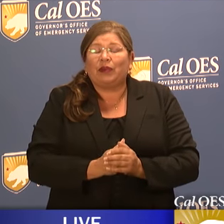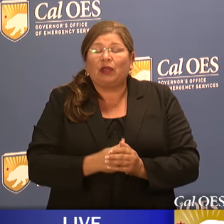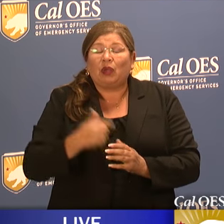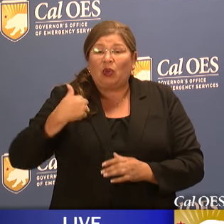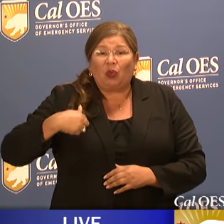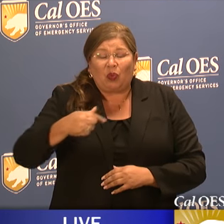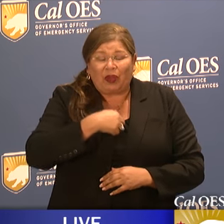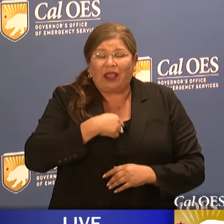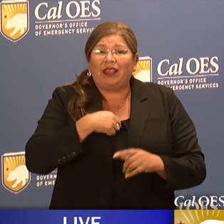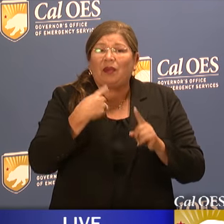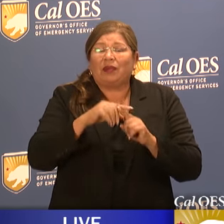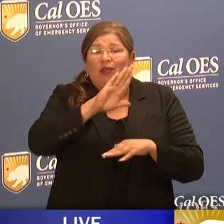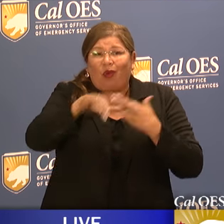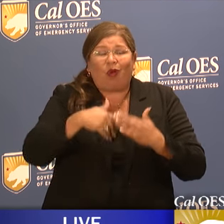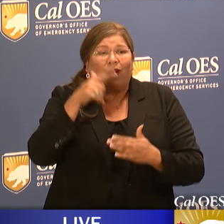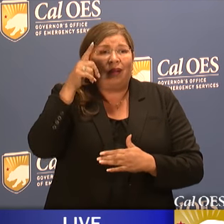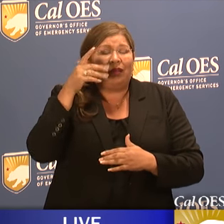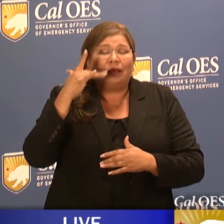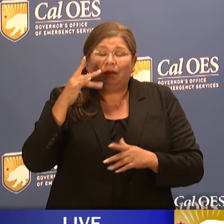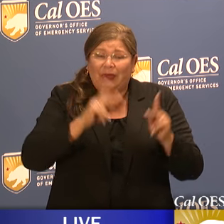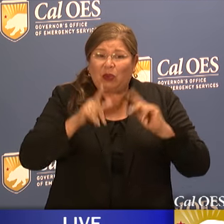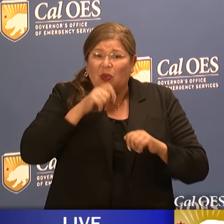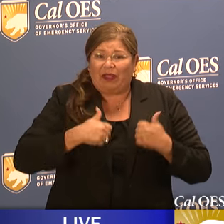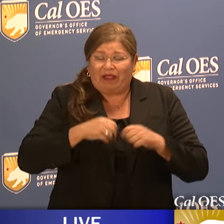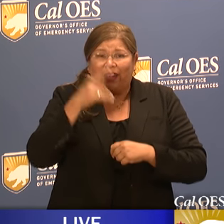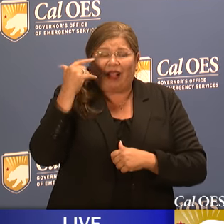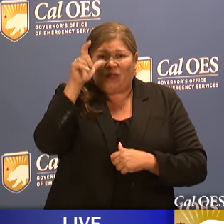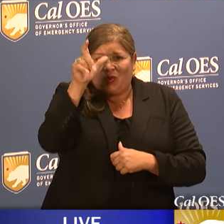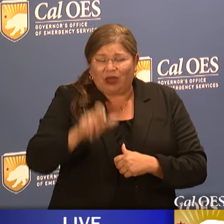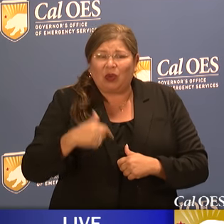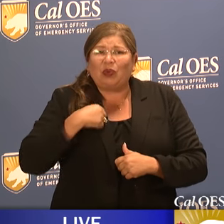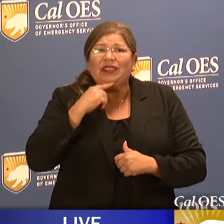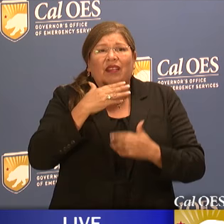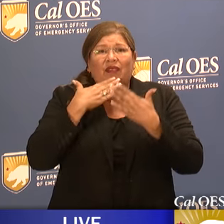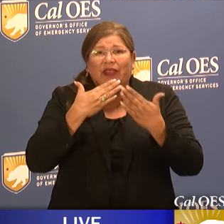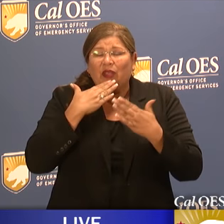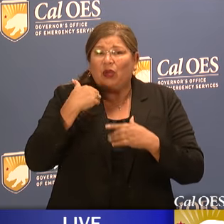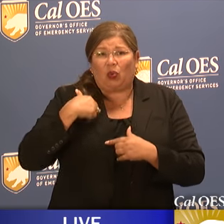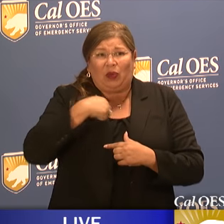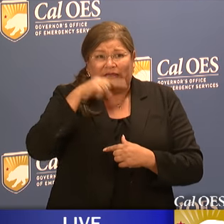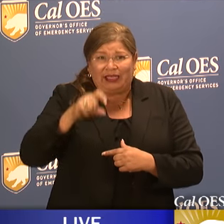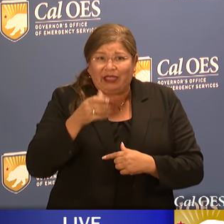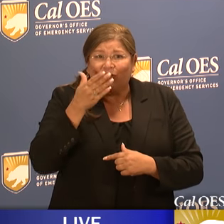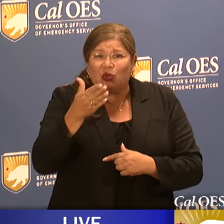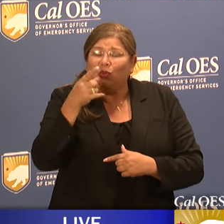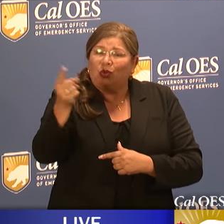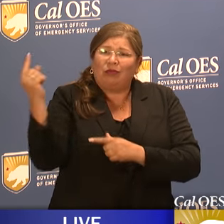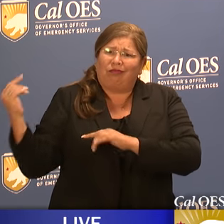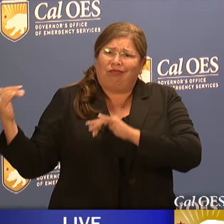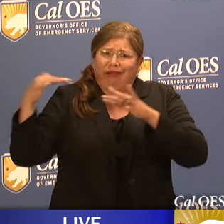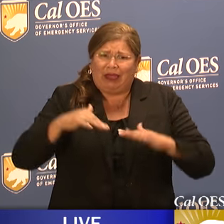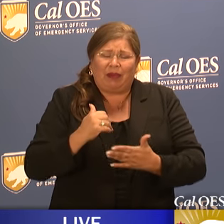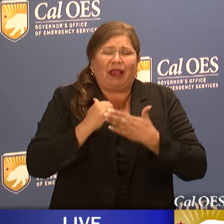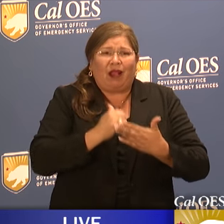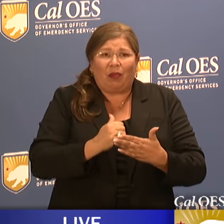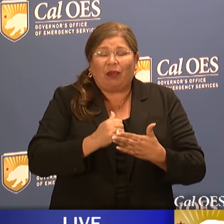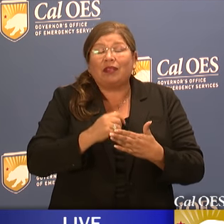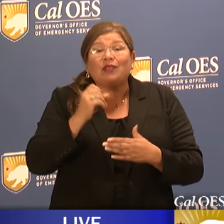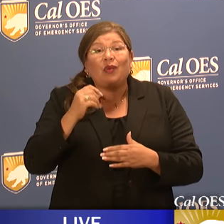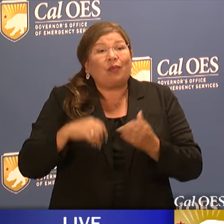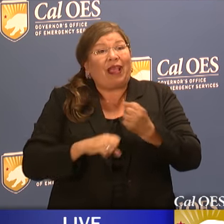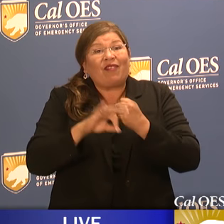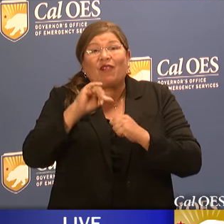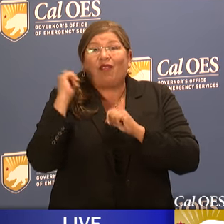we as all Californians just want to say thank you. We needed you and you've come to our help. So on behalf of all of us in California,